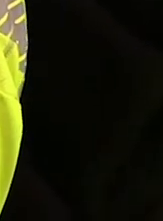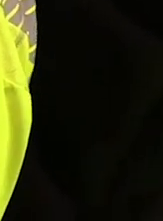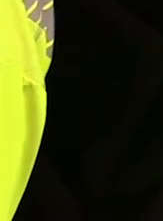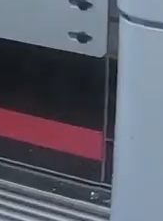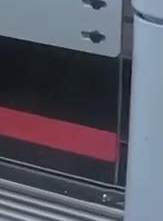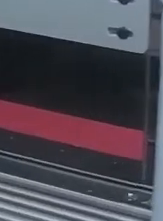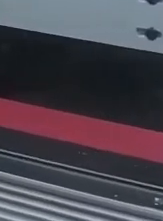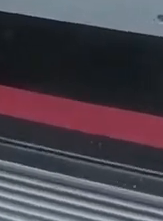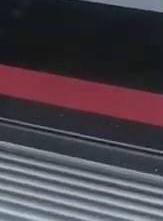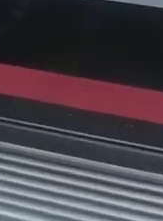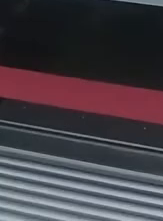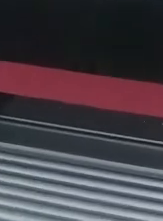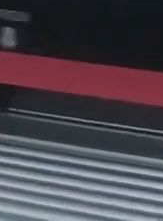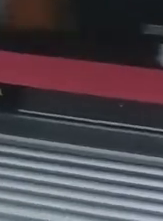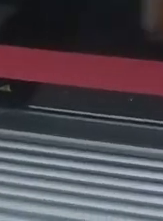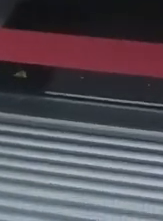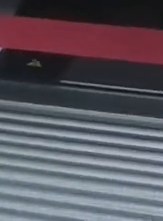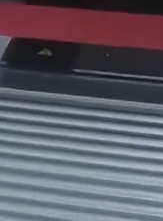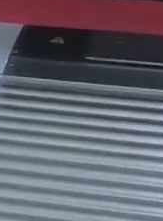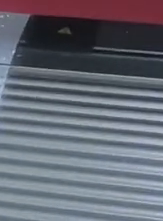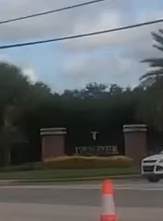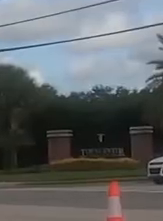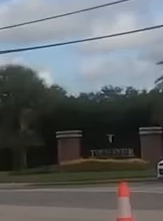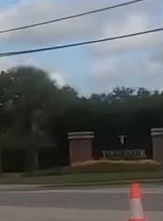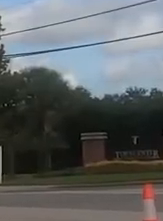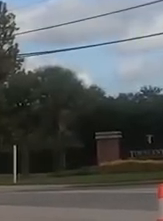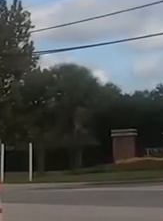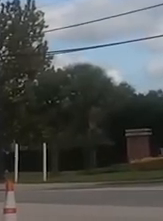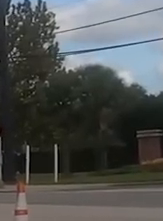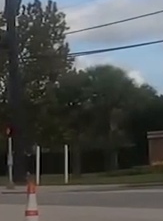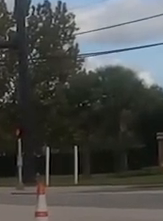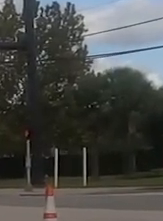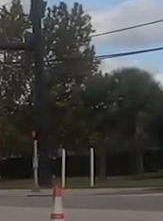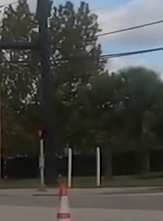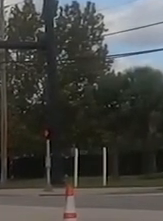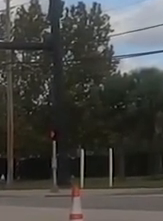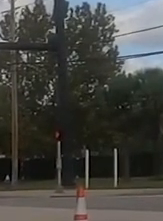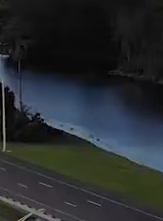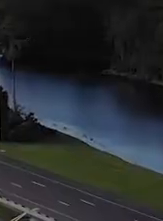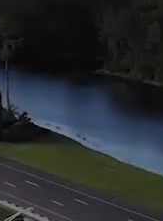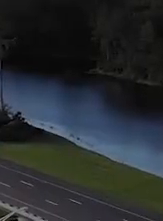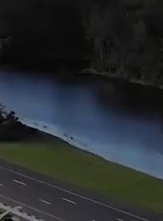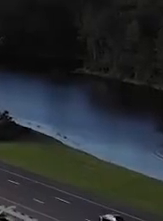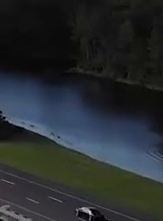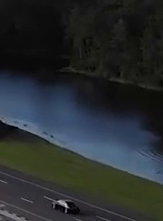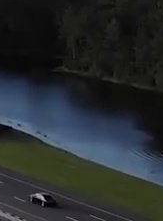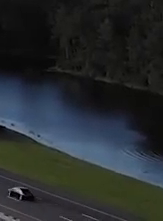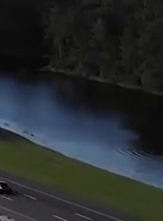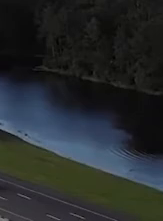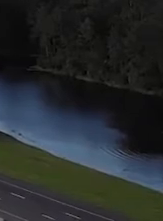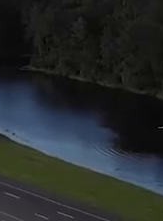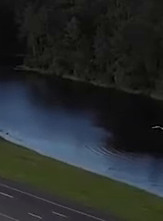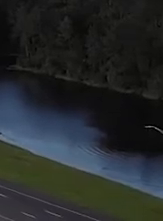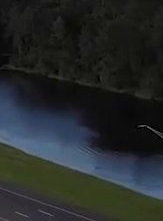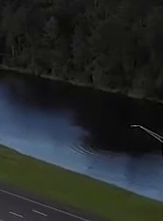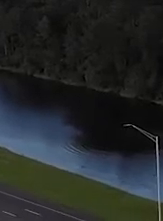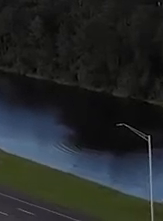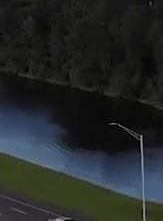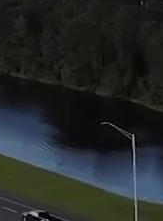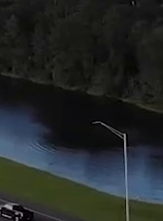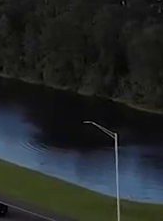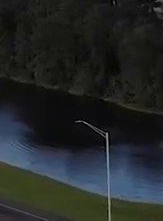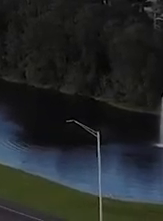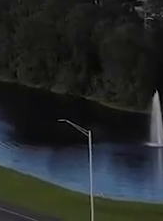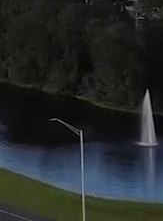9,000 street and directional signs and 58 traffic signals. Since we are located by the Atlantic coast